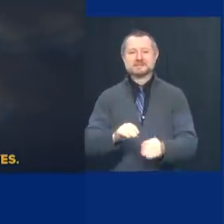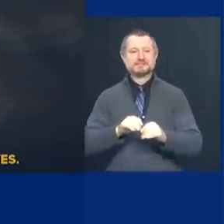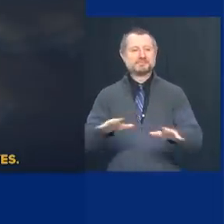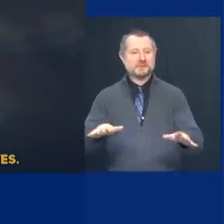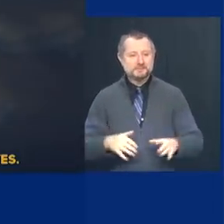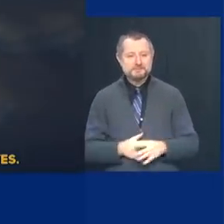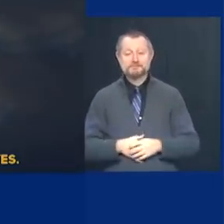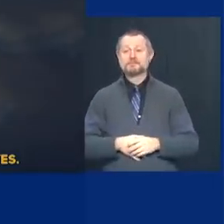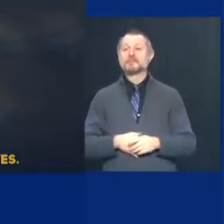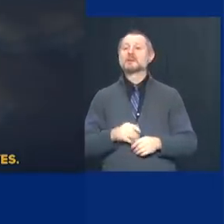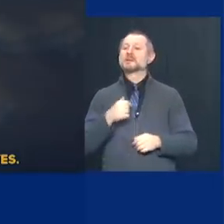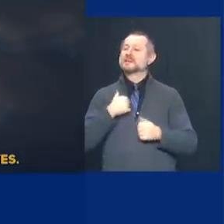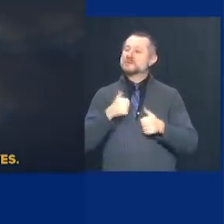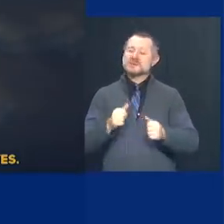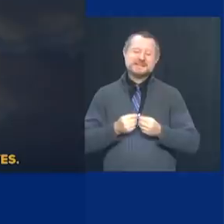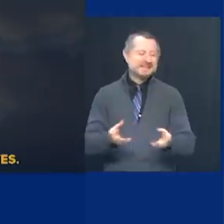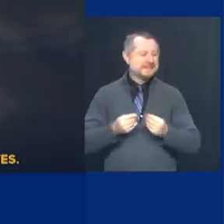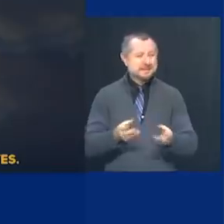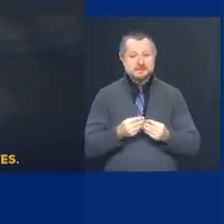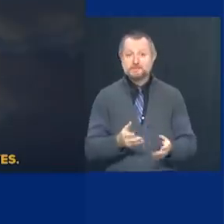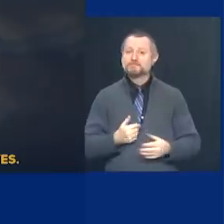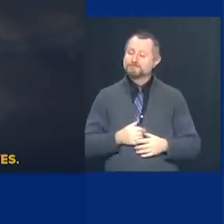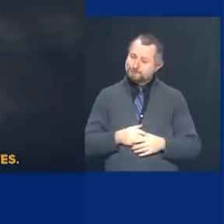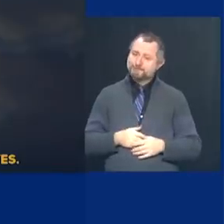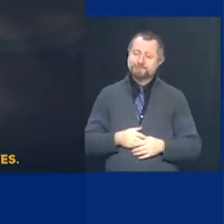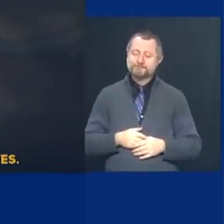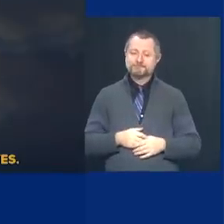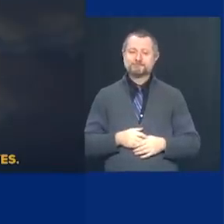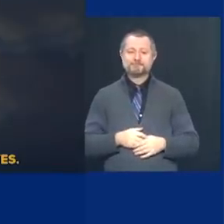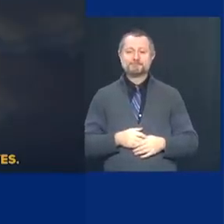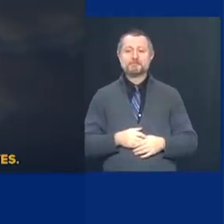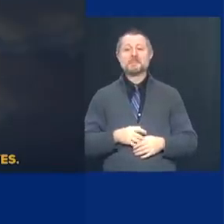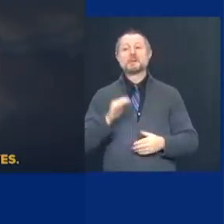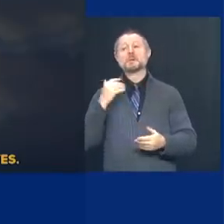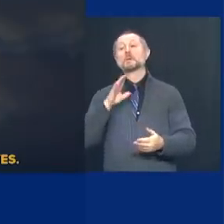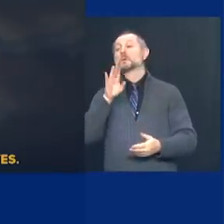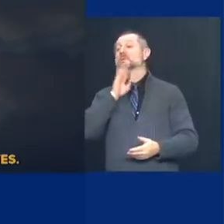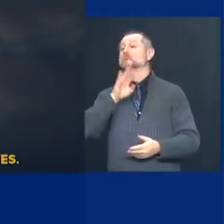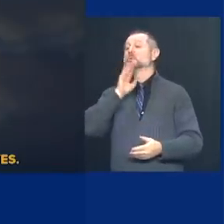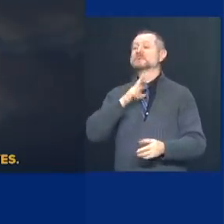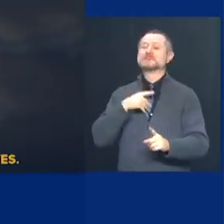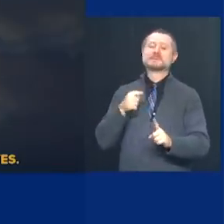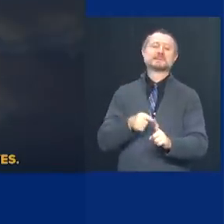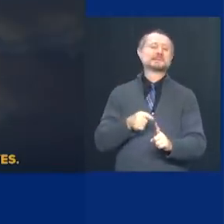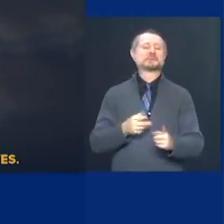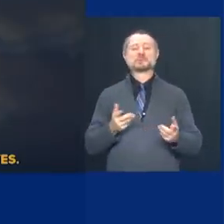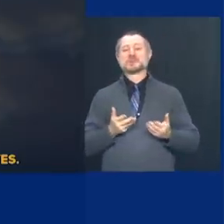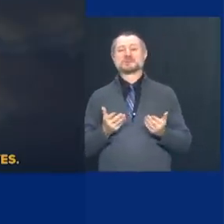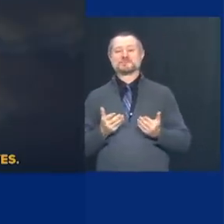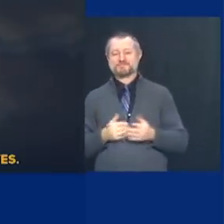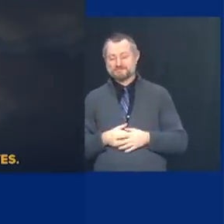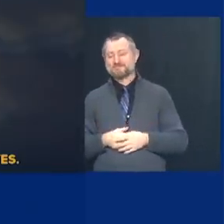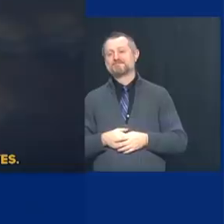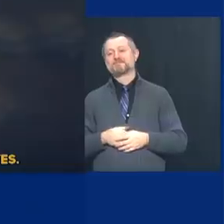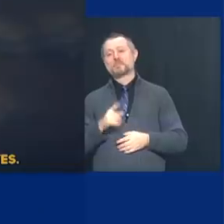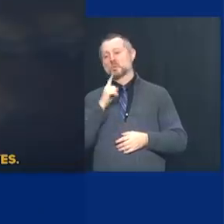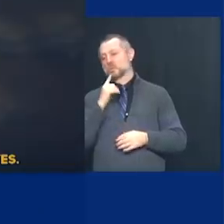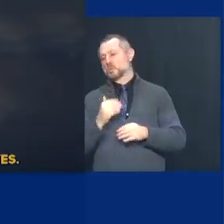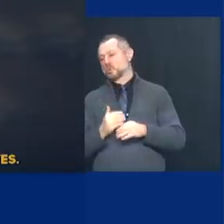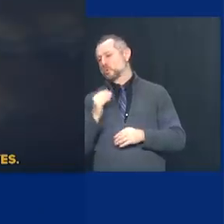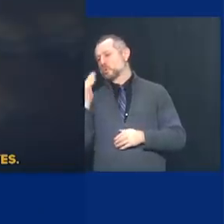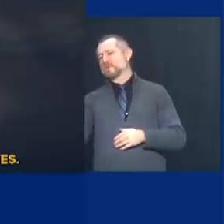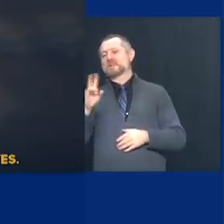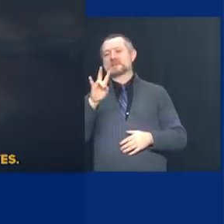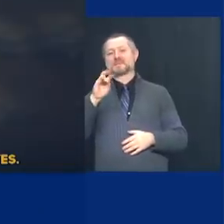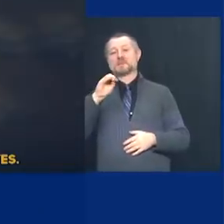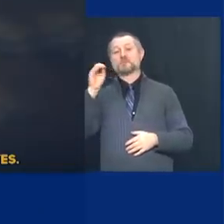the vaccines. Uh, the frustrations we're seeing here, we estimate over 70% of the spread is coming